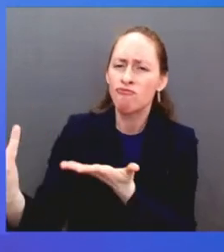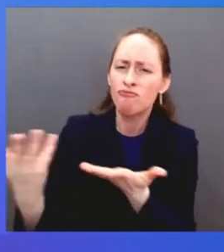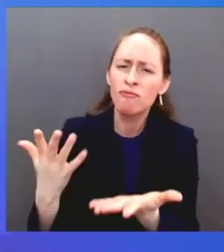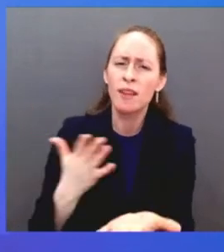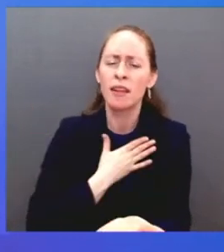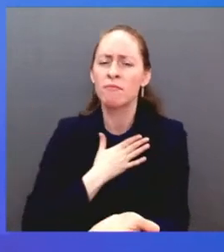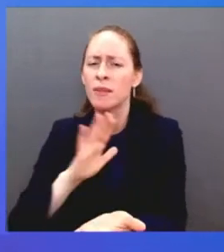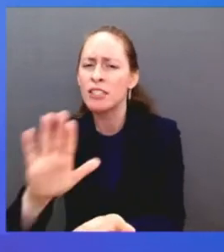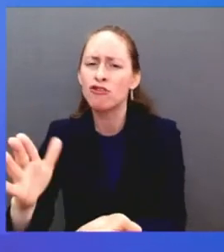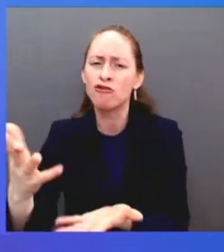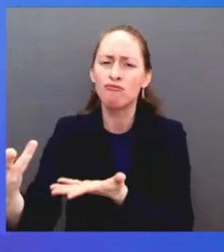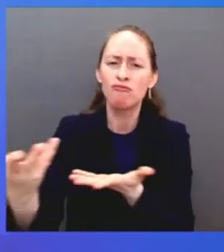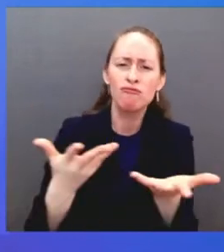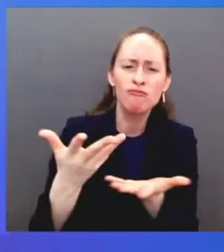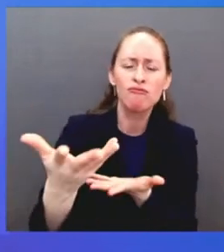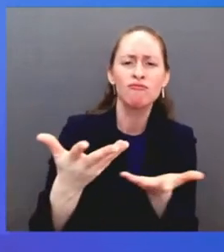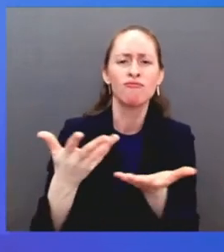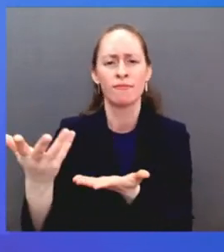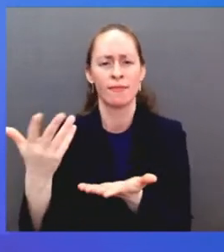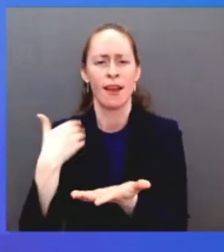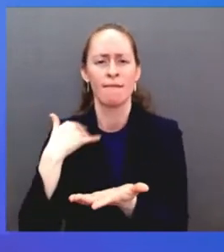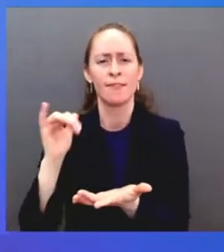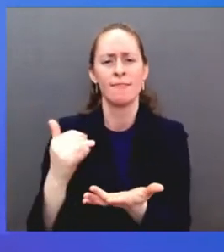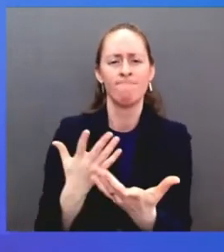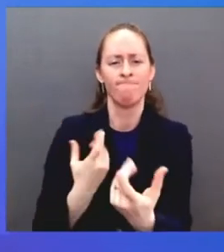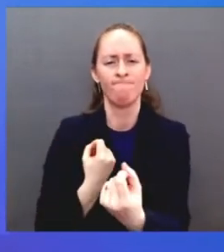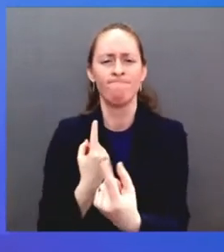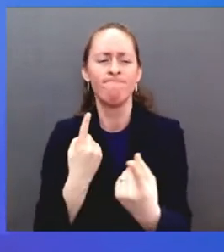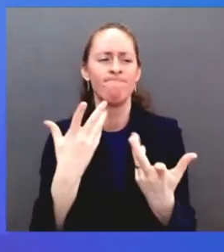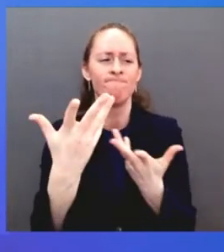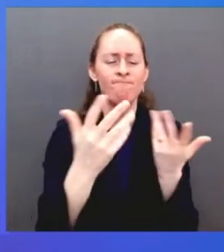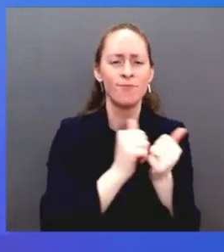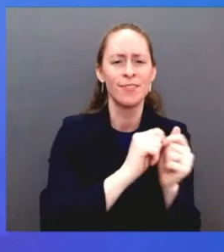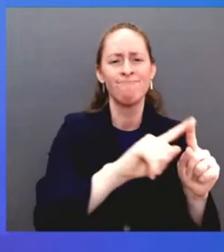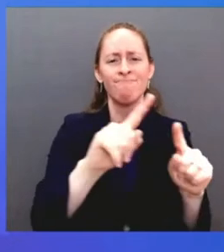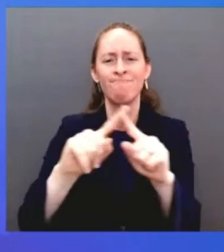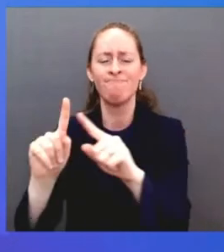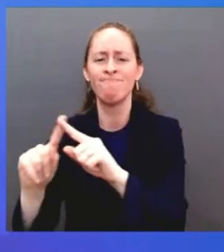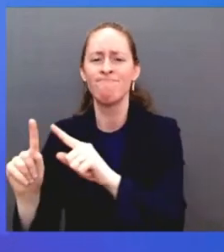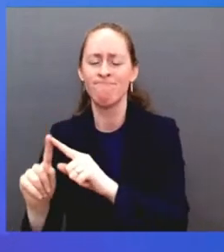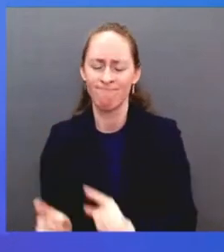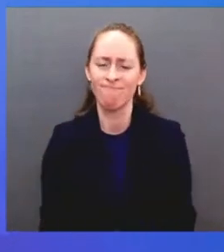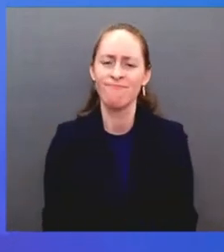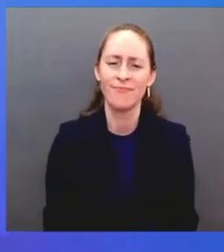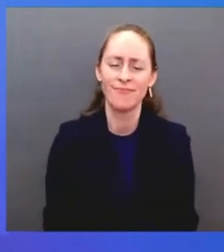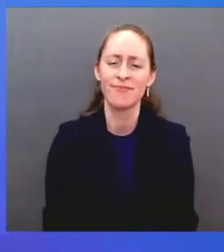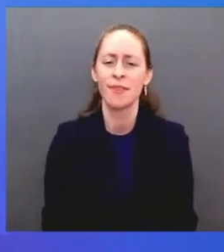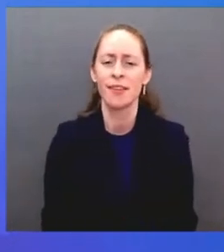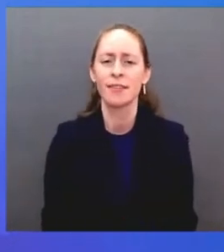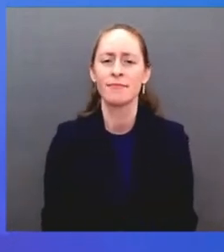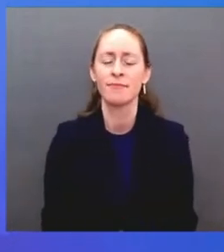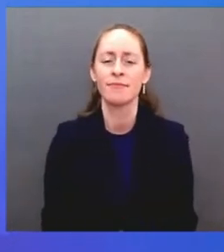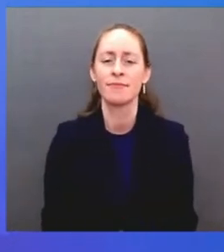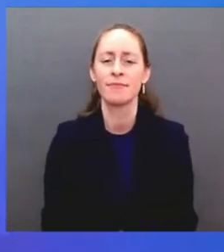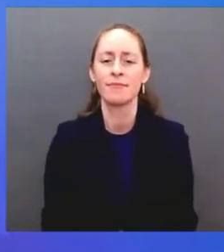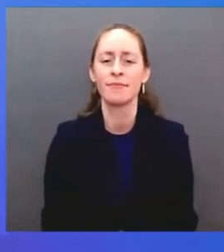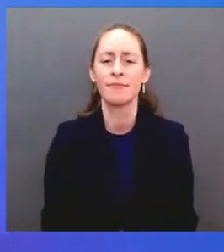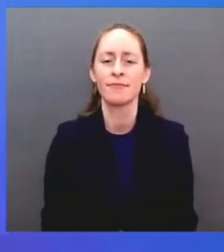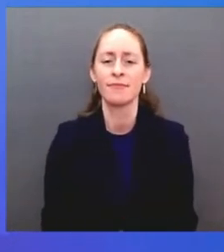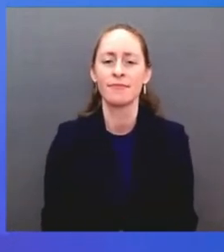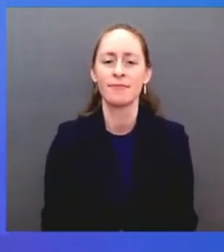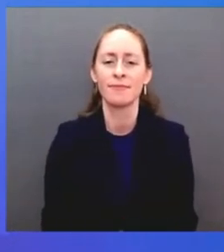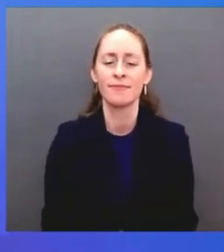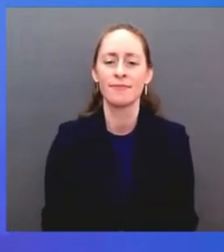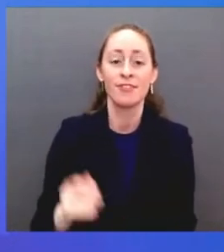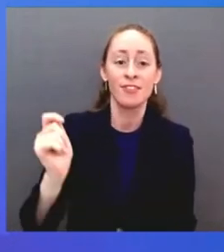Justice Breyer, the members of the Senate will decide if I fill your seat, but please